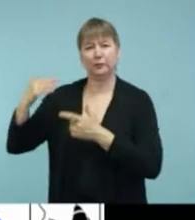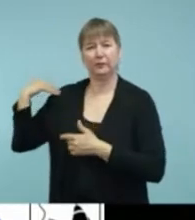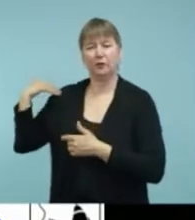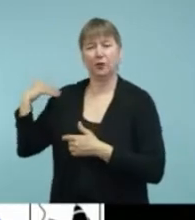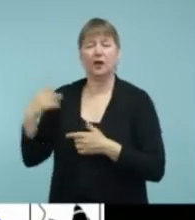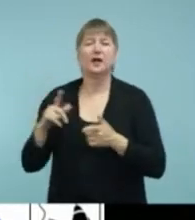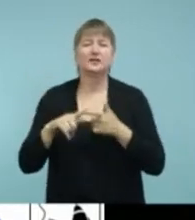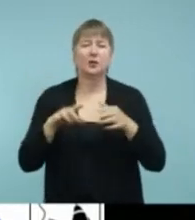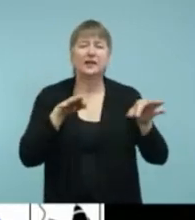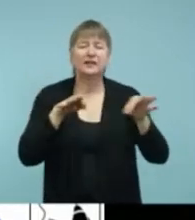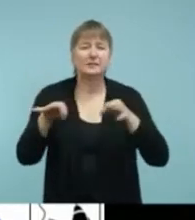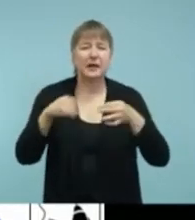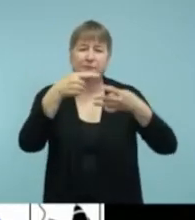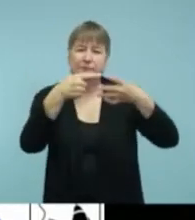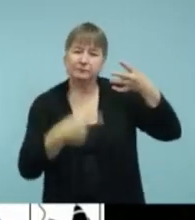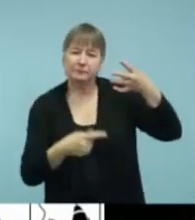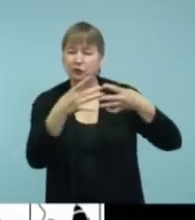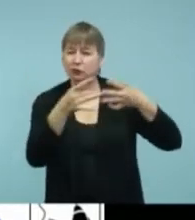those options.